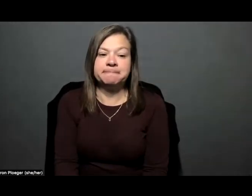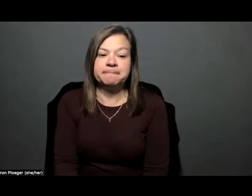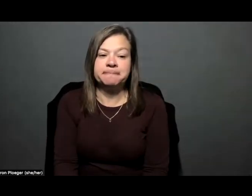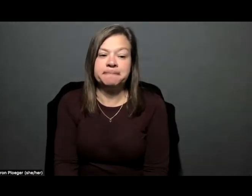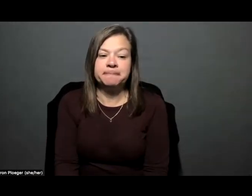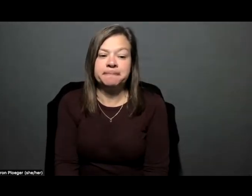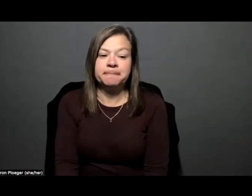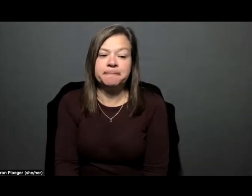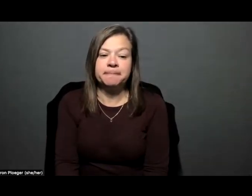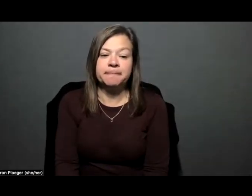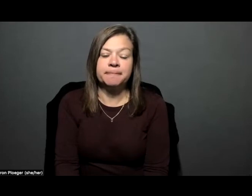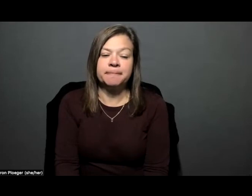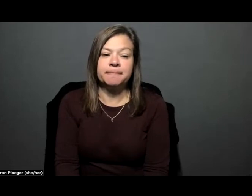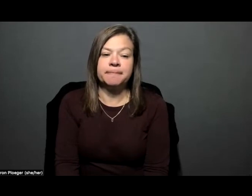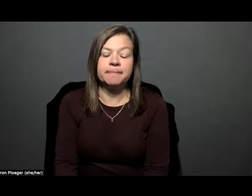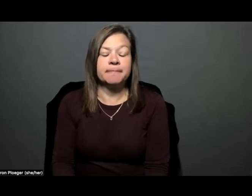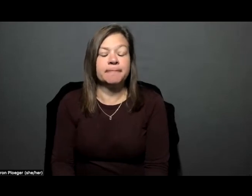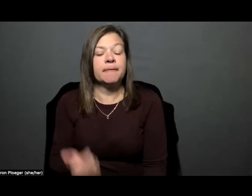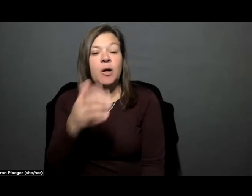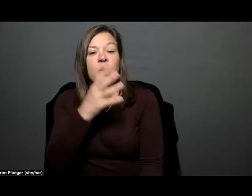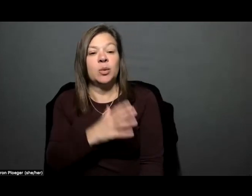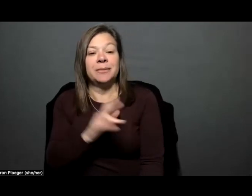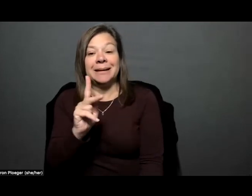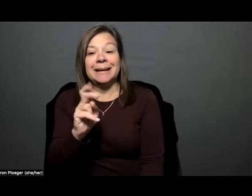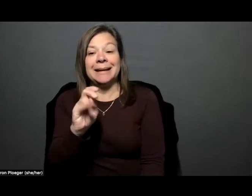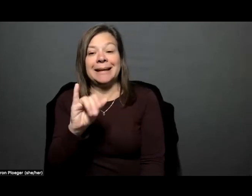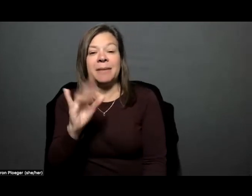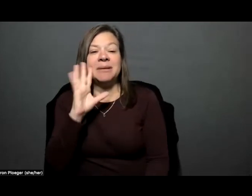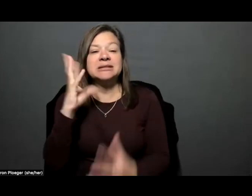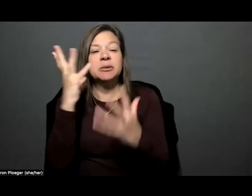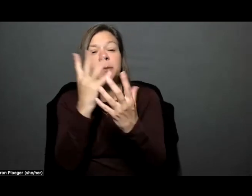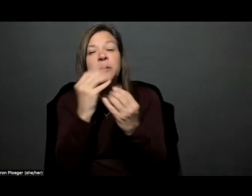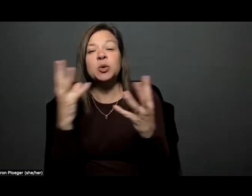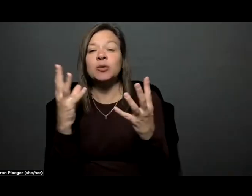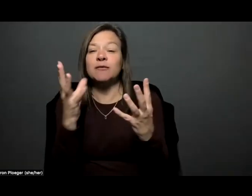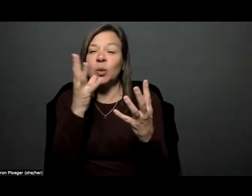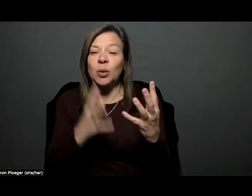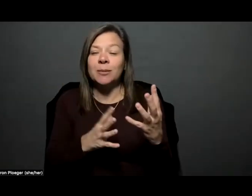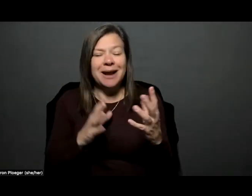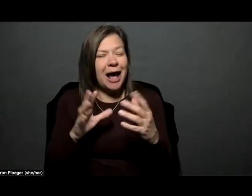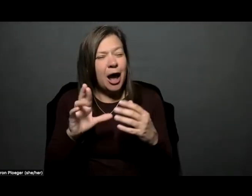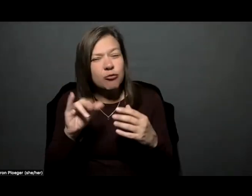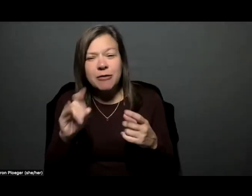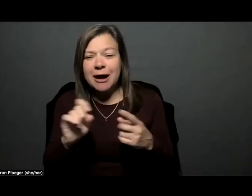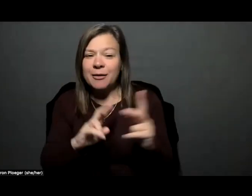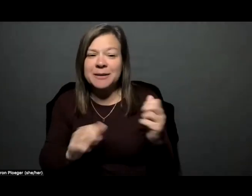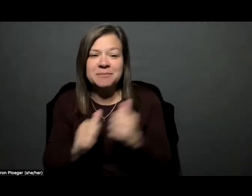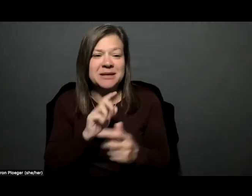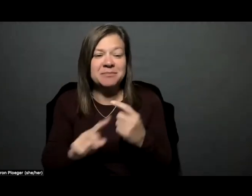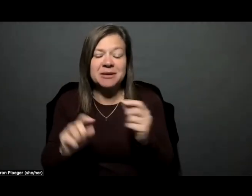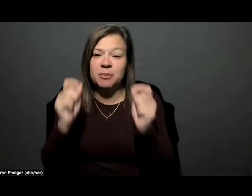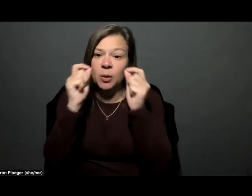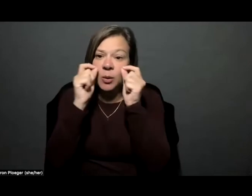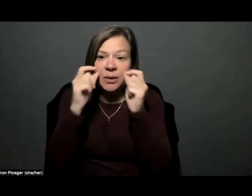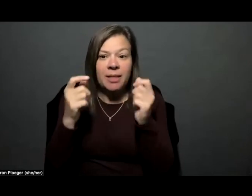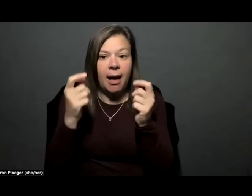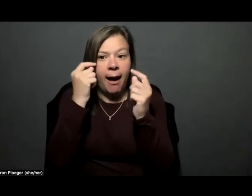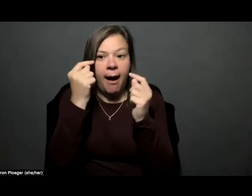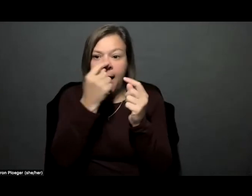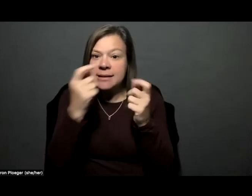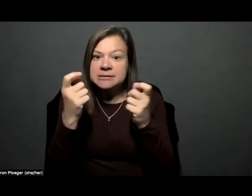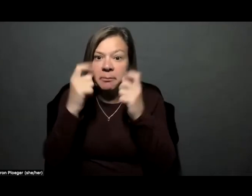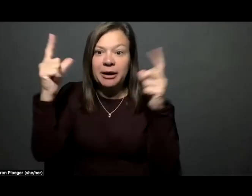And Kimmy is this beautiful woman with these, I rarely meet anybody with bigger eyes than me and